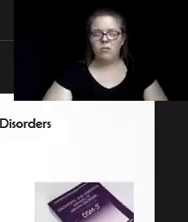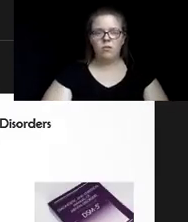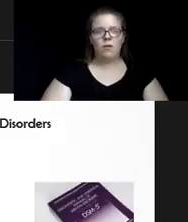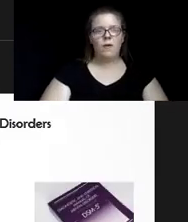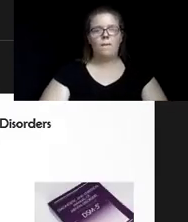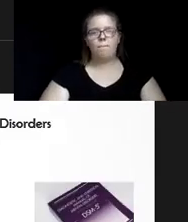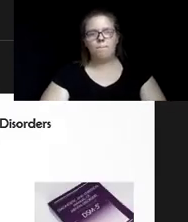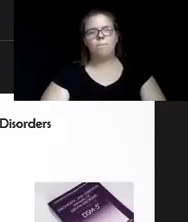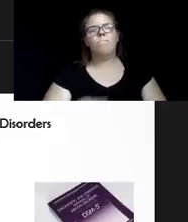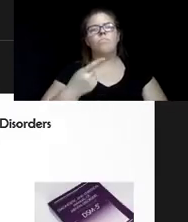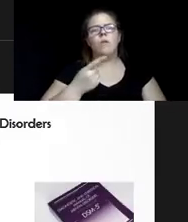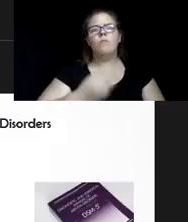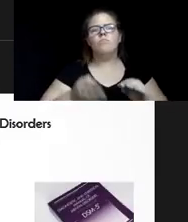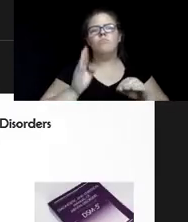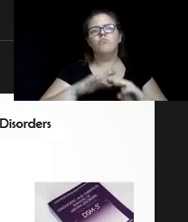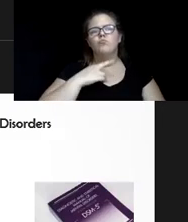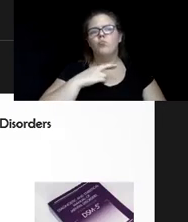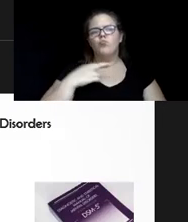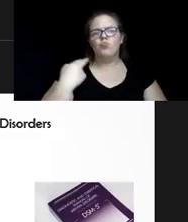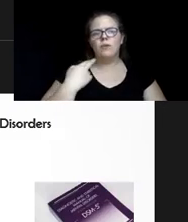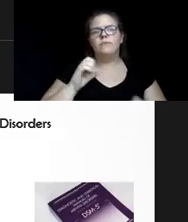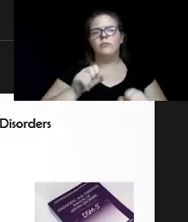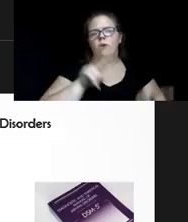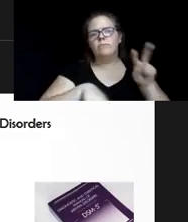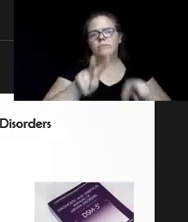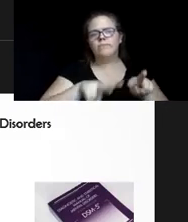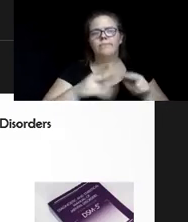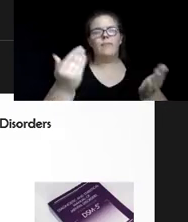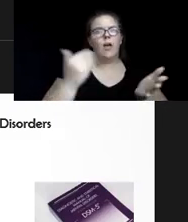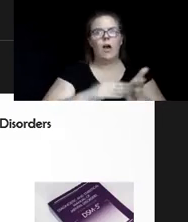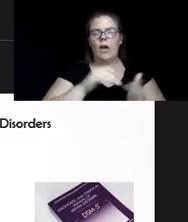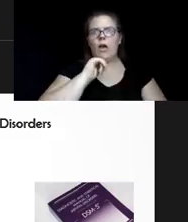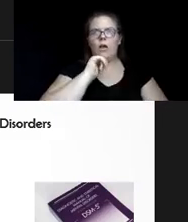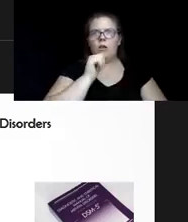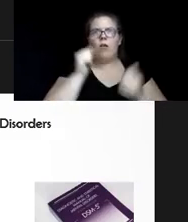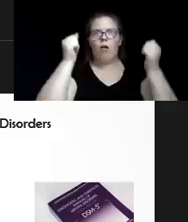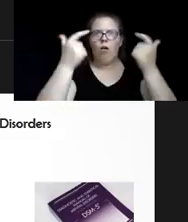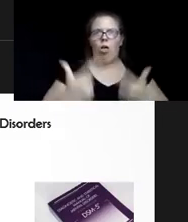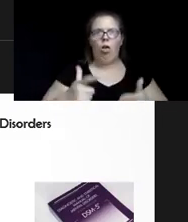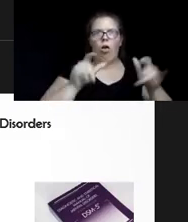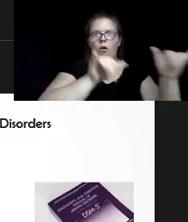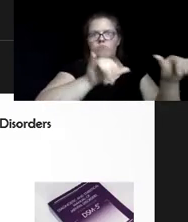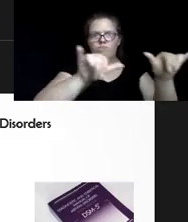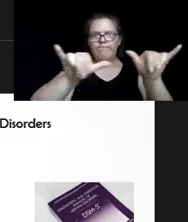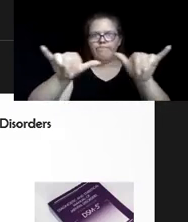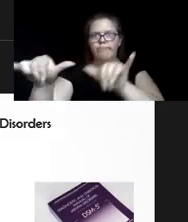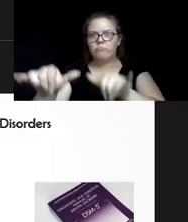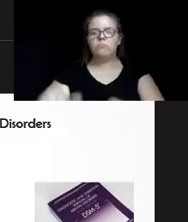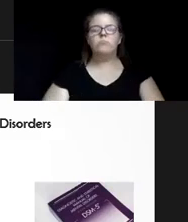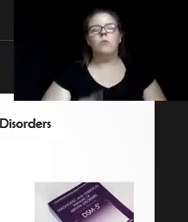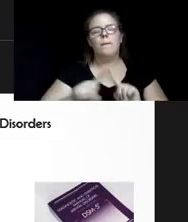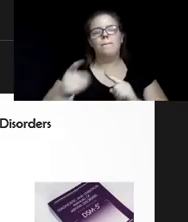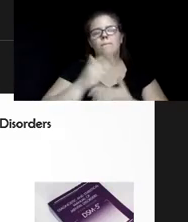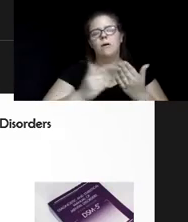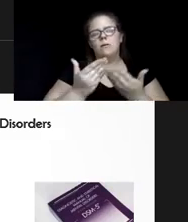There's further risk factors that you can look for. And like, once again, this is not an all-inclusive list. But some of the things that you might